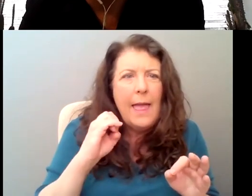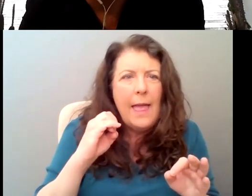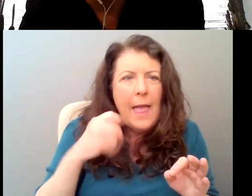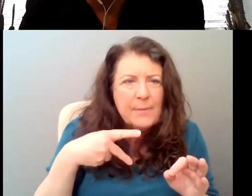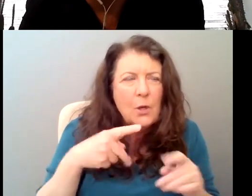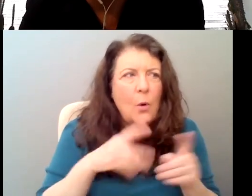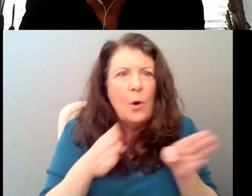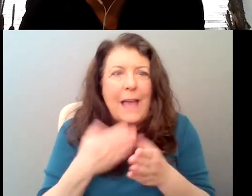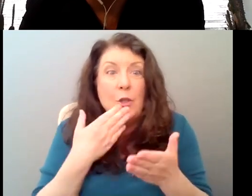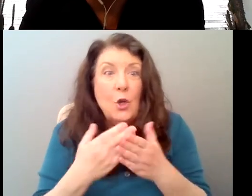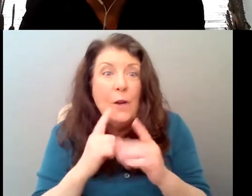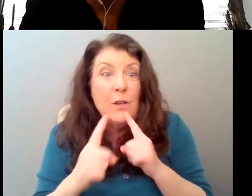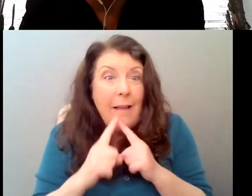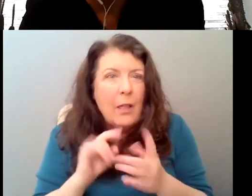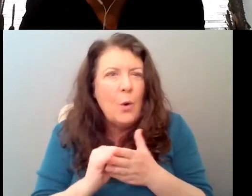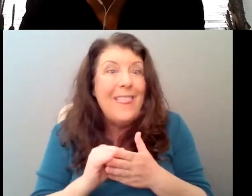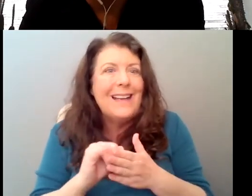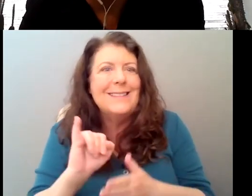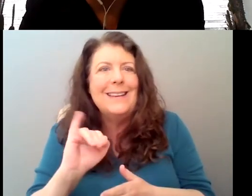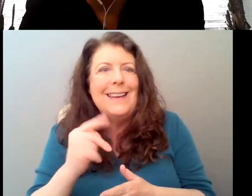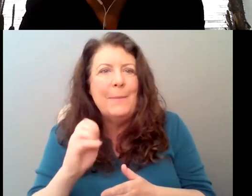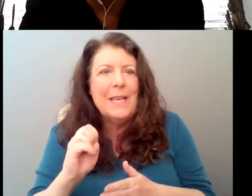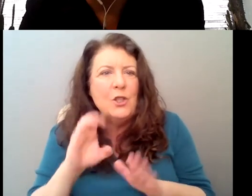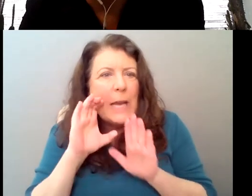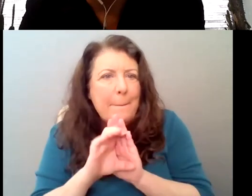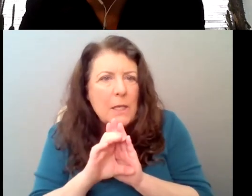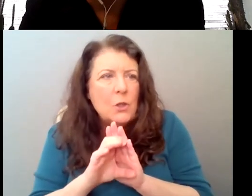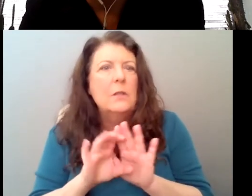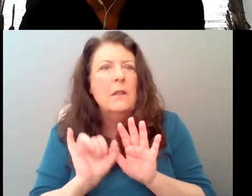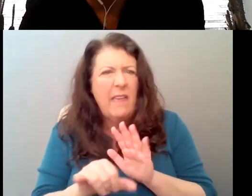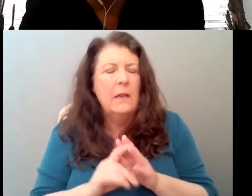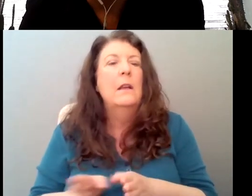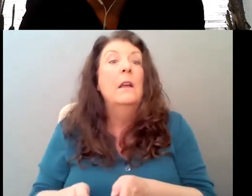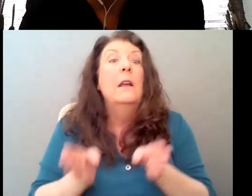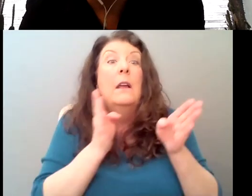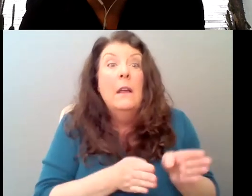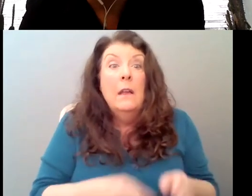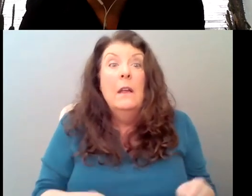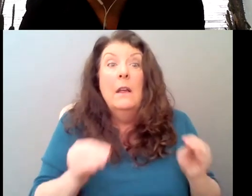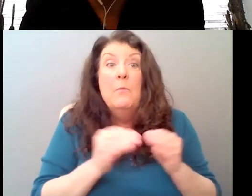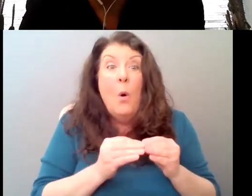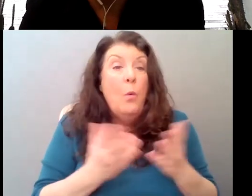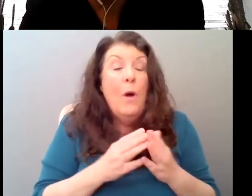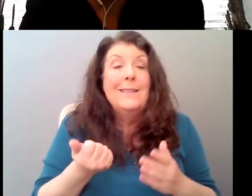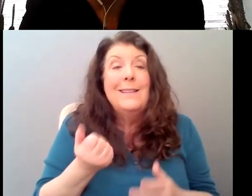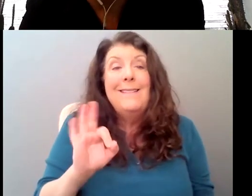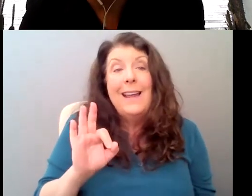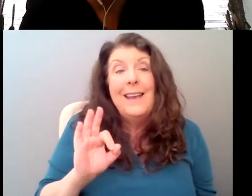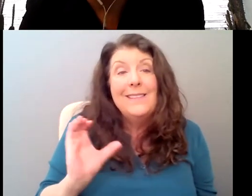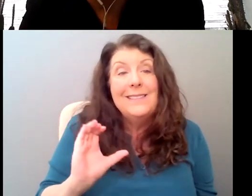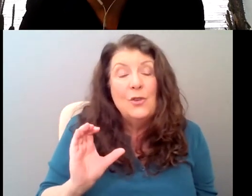just have in the show. Um, and, uh, and, and then even beyond that, sort of like the 19th century